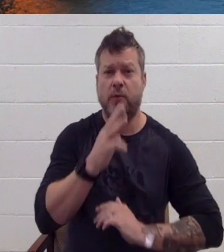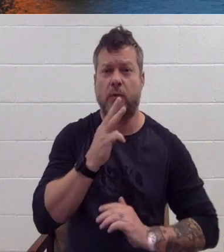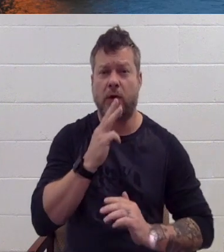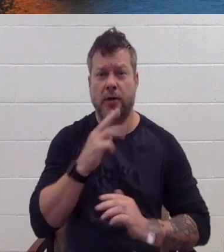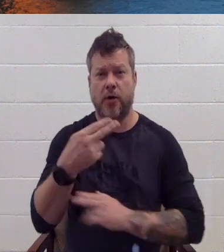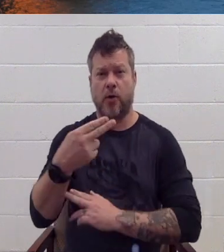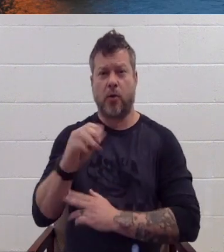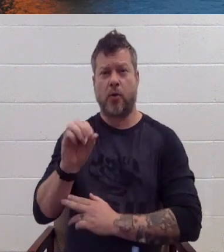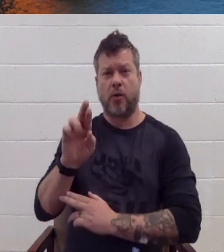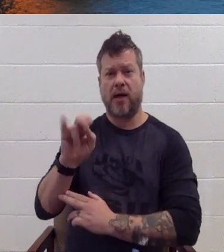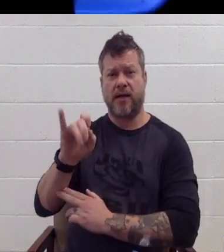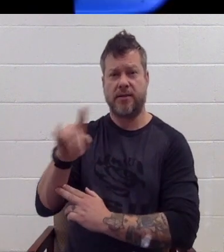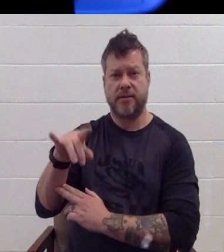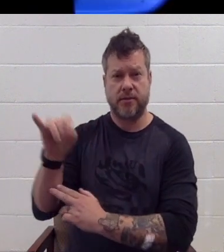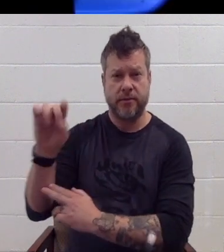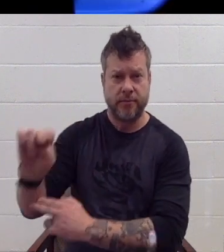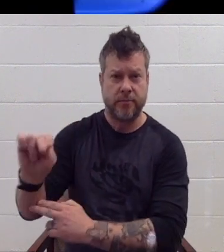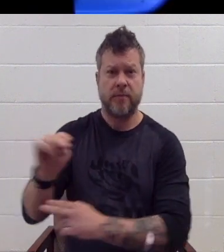ever.